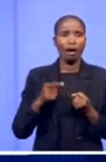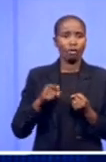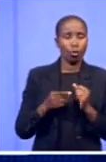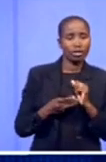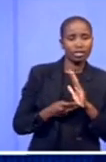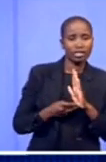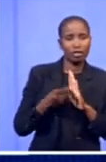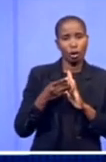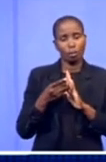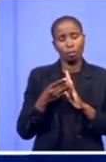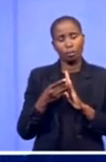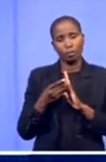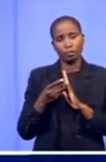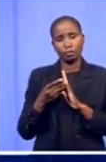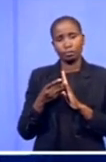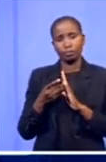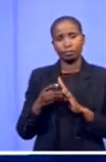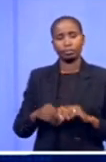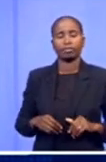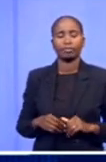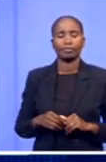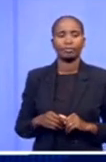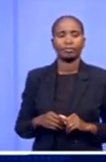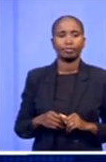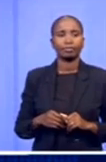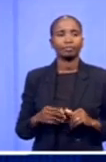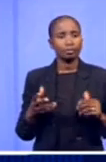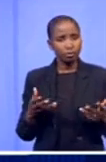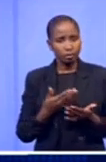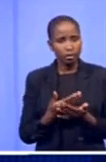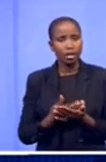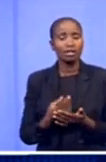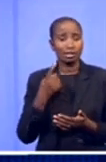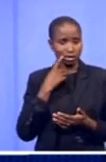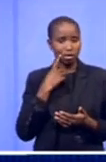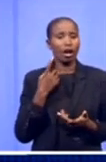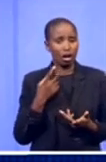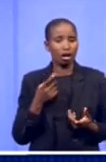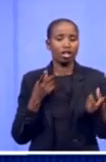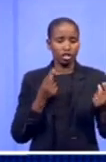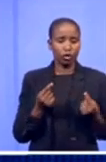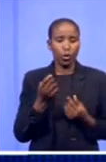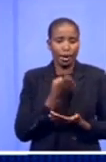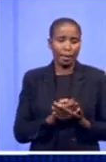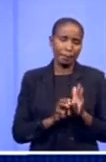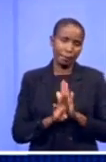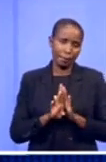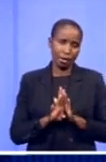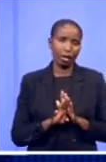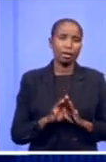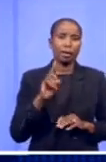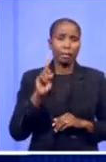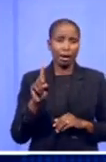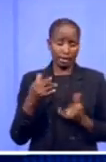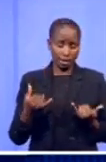activating the digital dividends, we can tap into those new sectors of the economy. So as always, the conference will look at new opportunities,